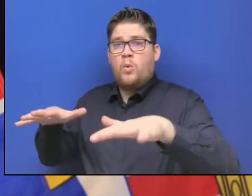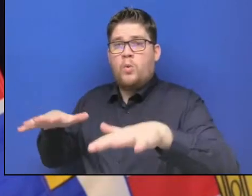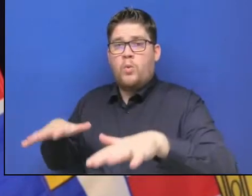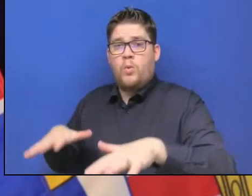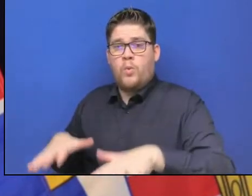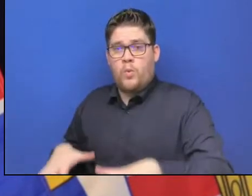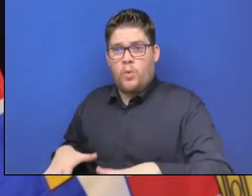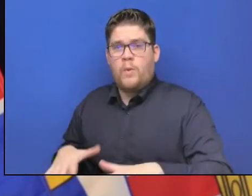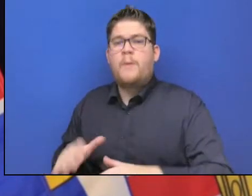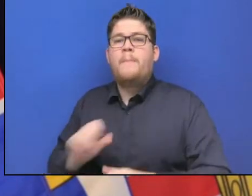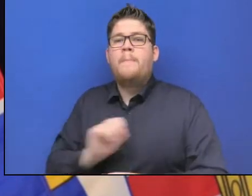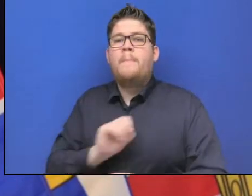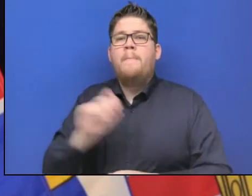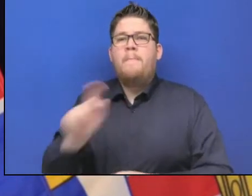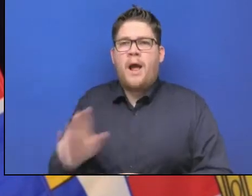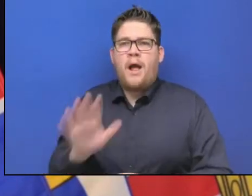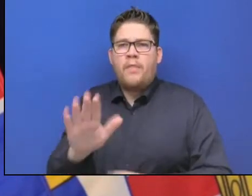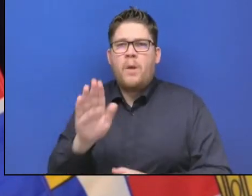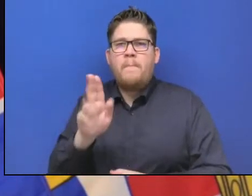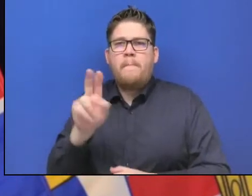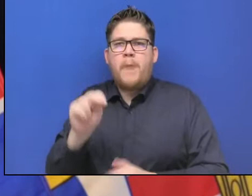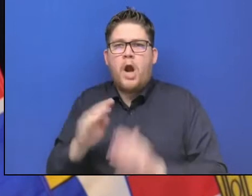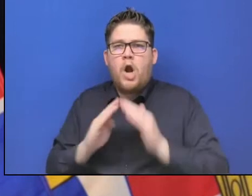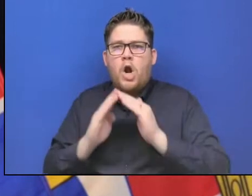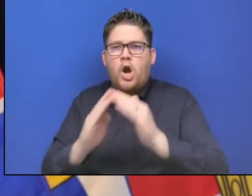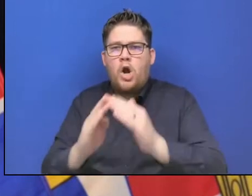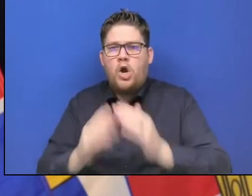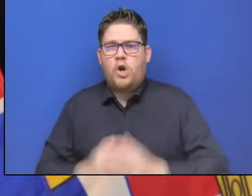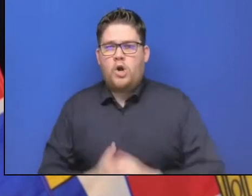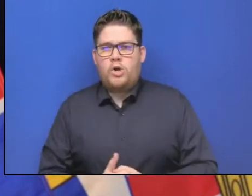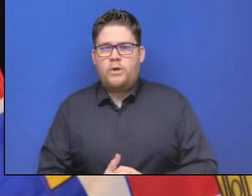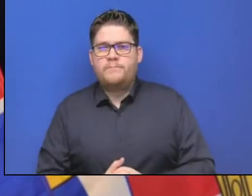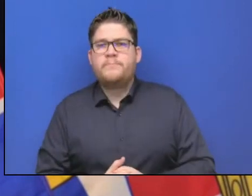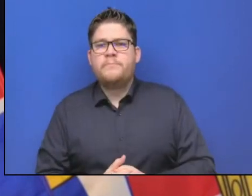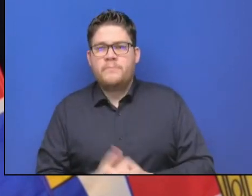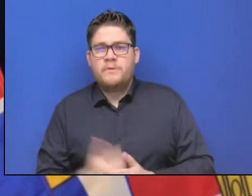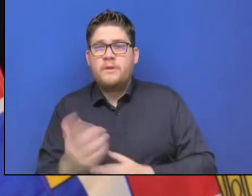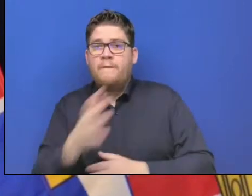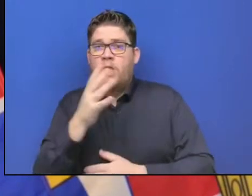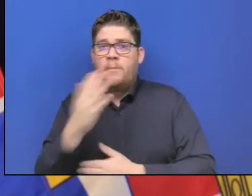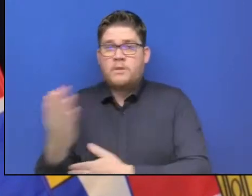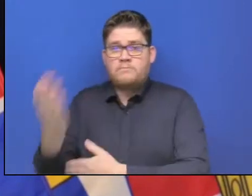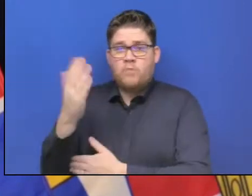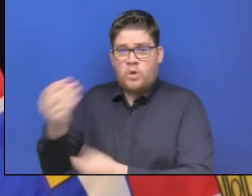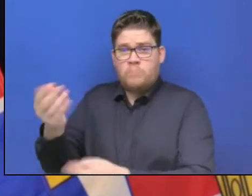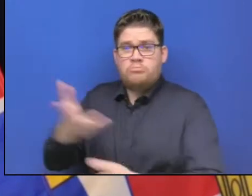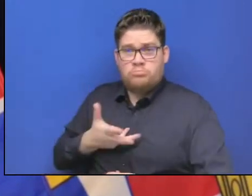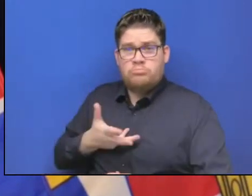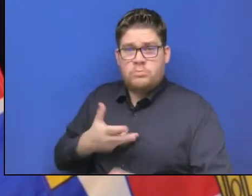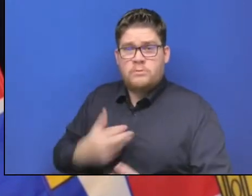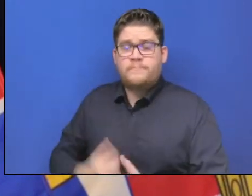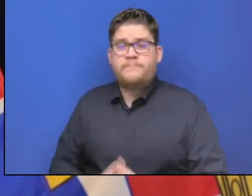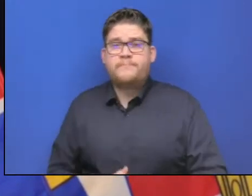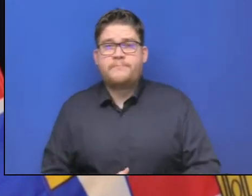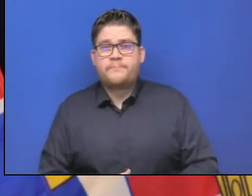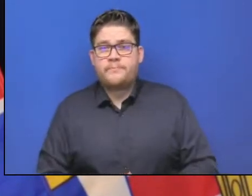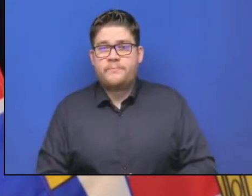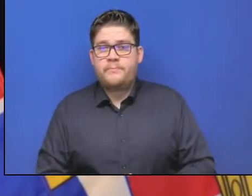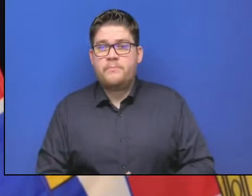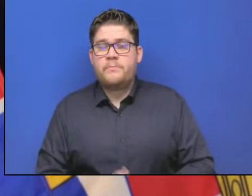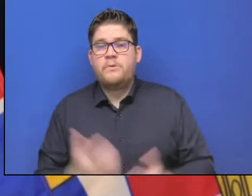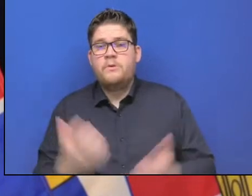this morning. And he has conveyed the message to me. That yes, he has seen some very heartbreaking